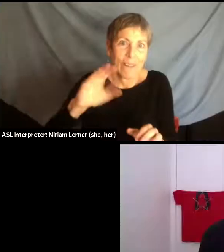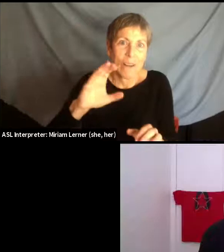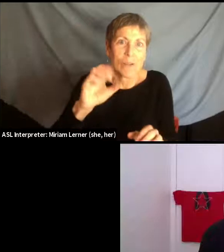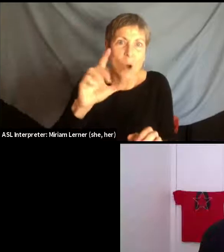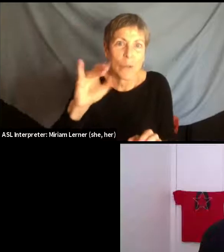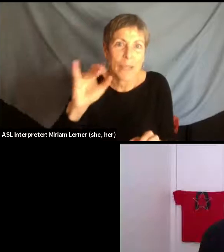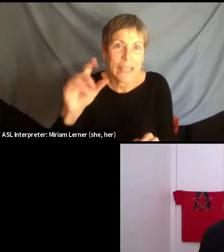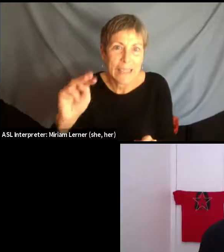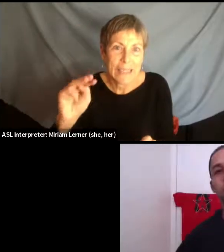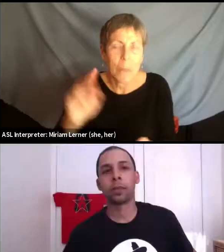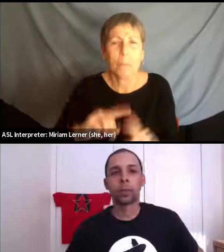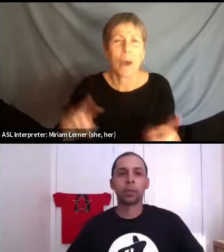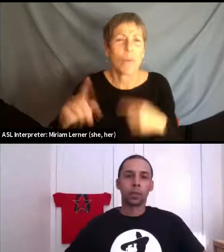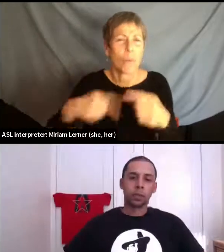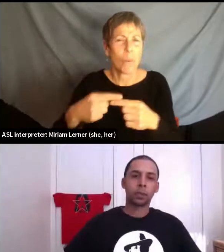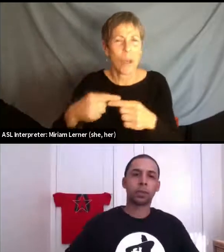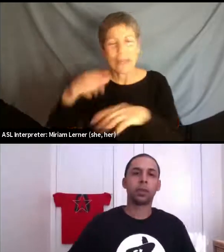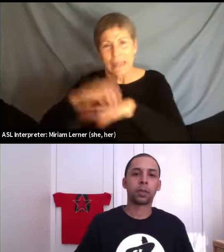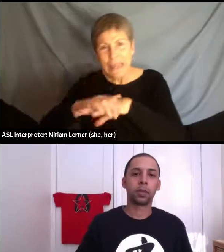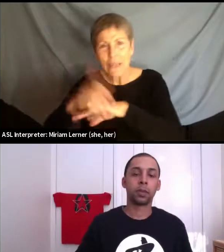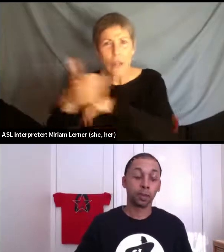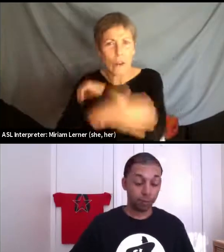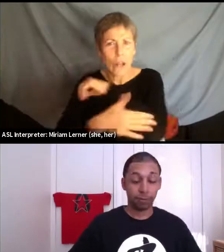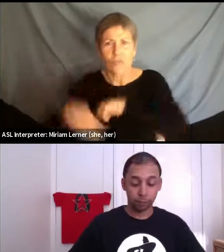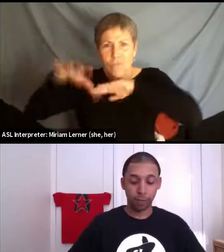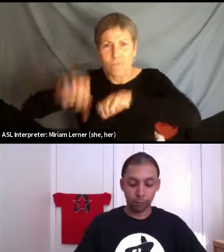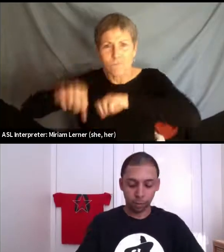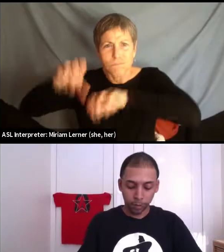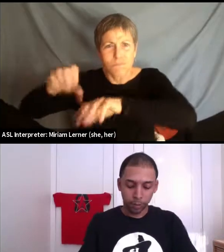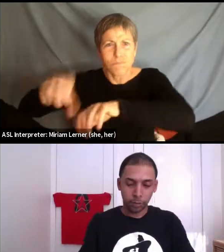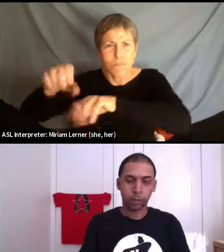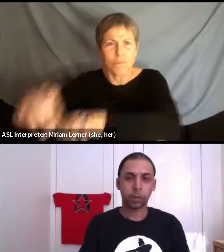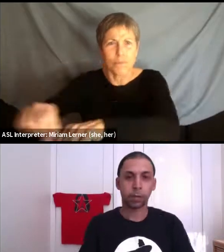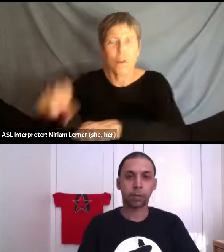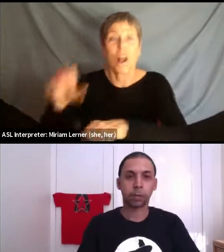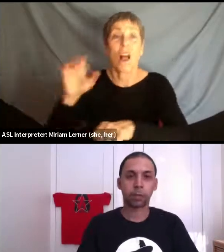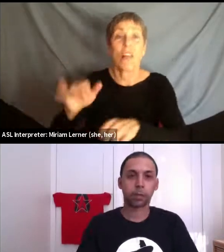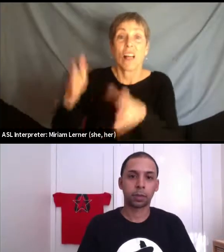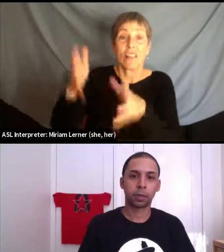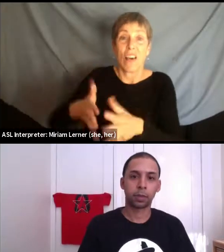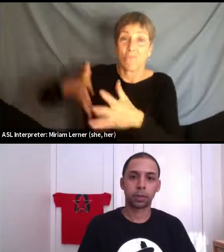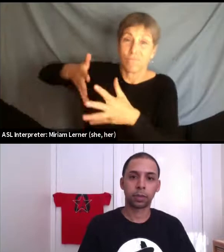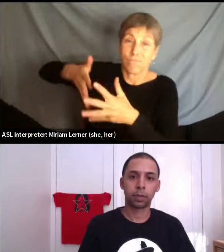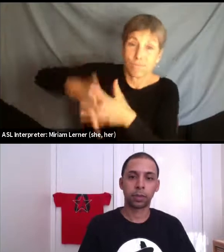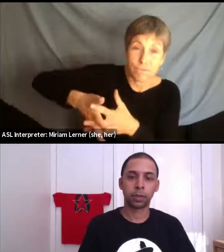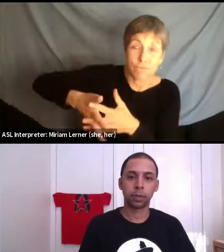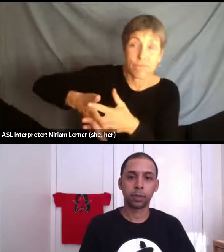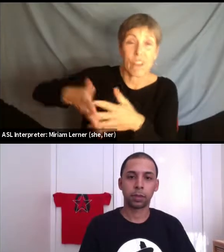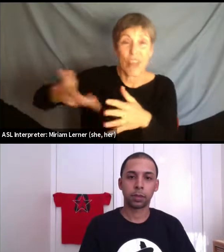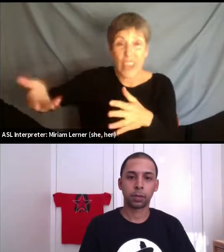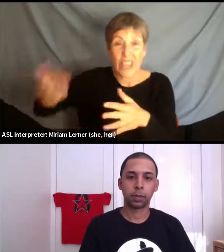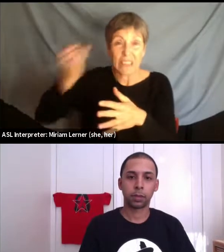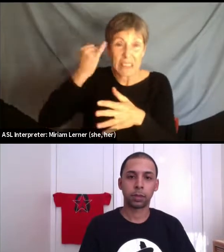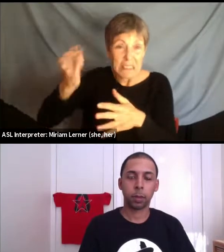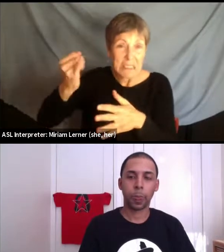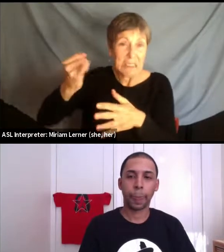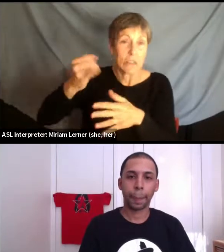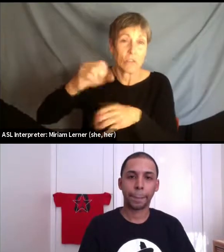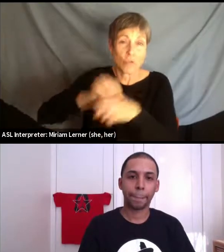formation of borders in the subcontinent that has then shaped post-colonial histories of the region.